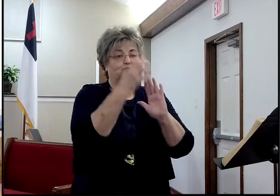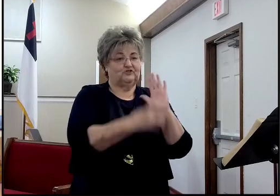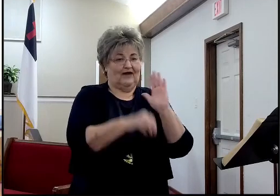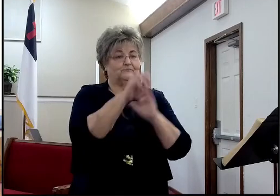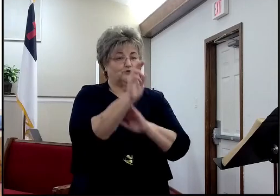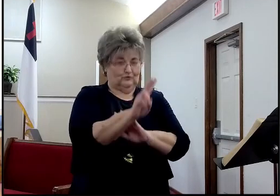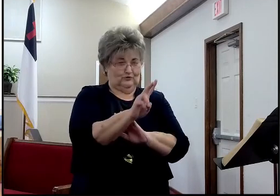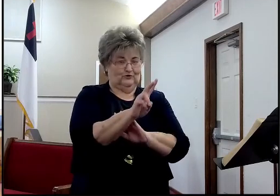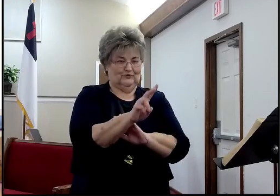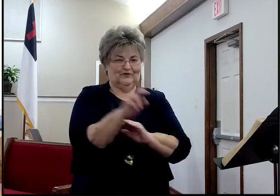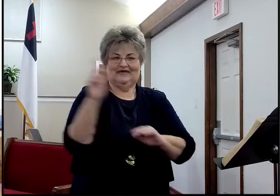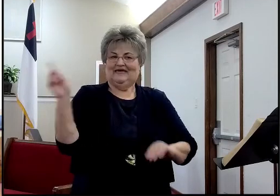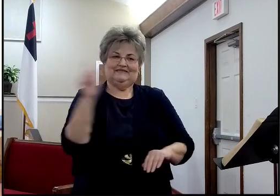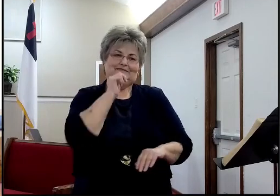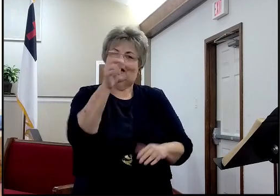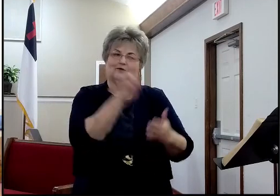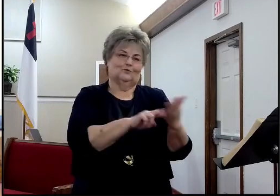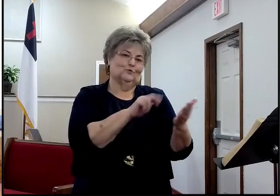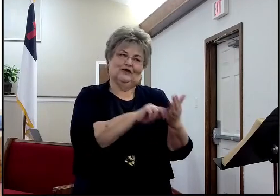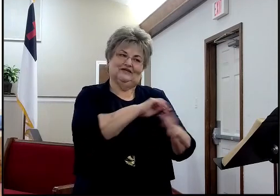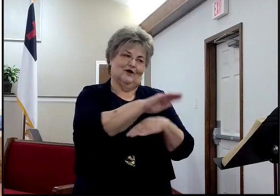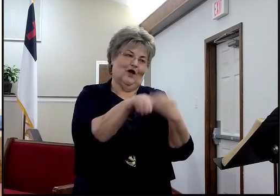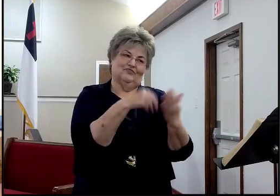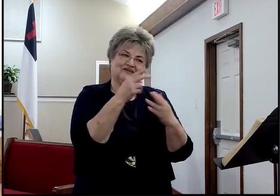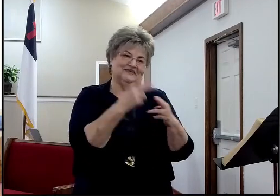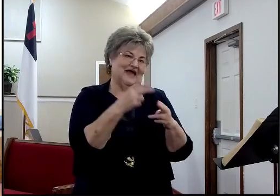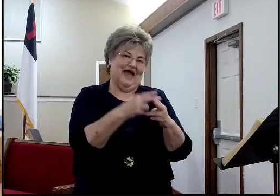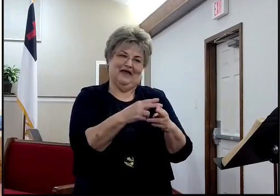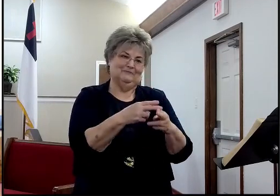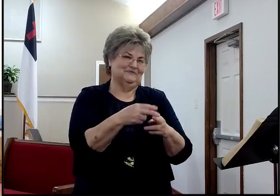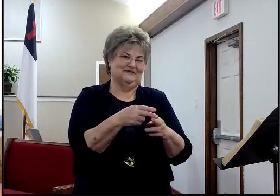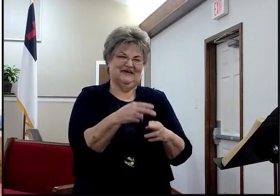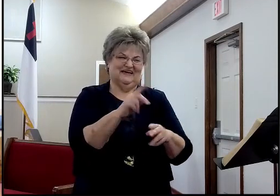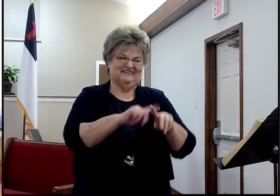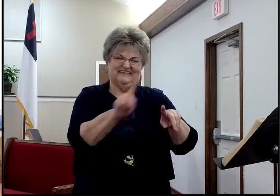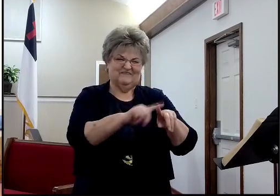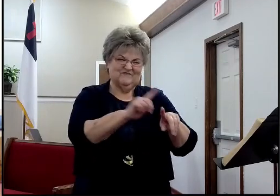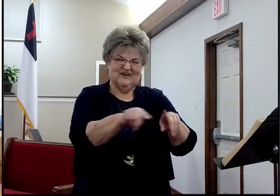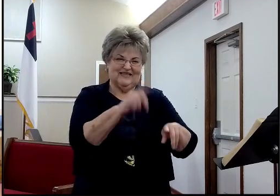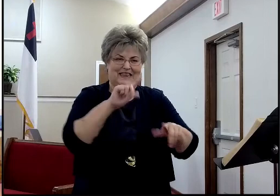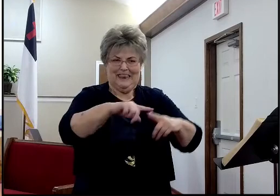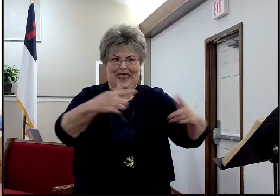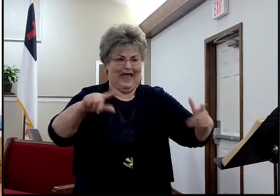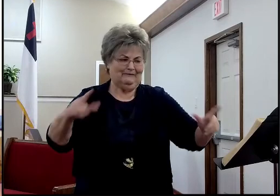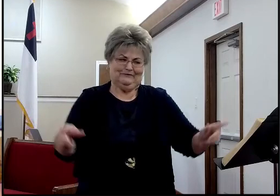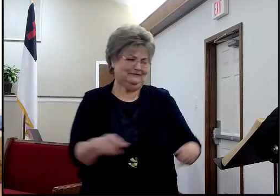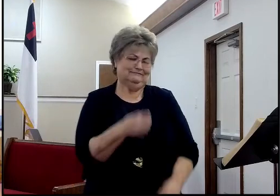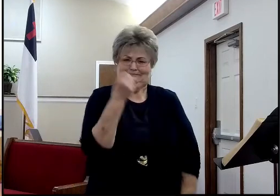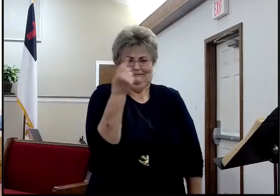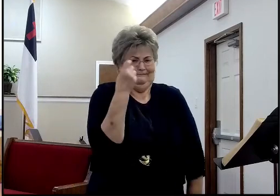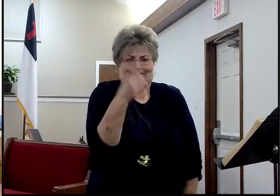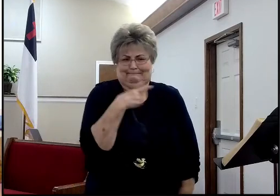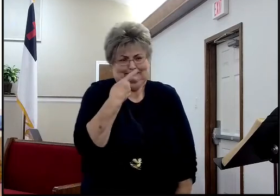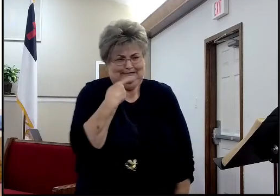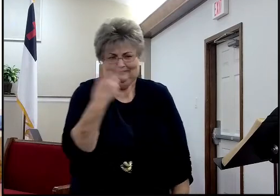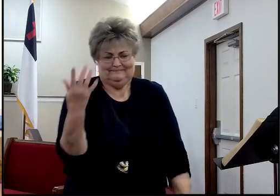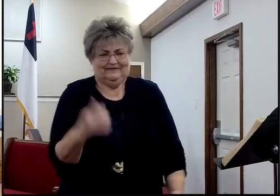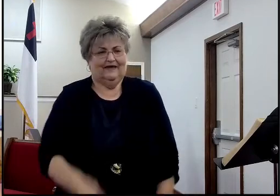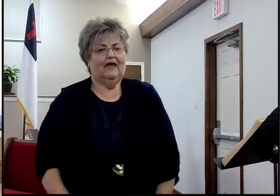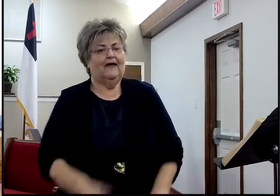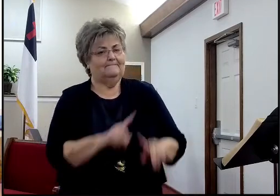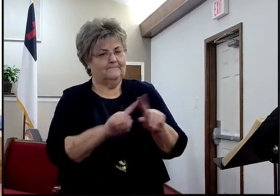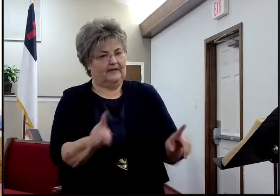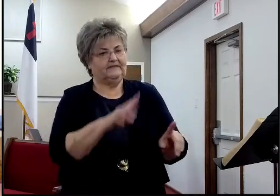to butcher these guys names, in chapter number 2, I'm just not going to do it, we could read it together, but let me just tell you, that's a census of the returnees,